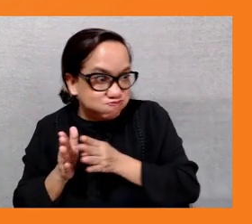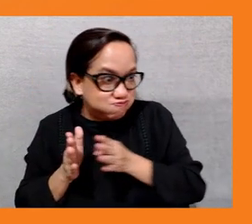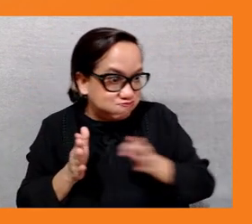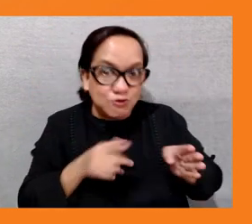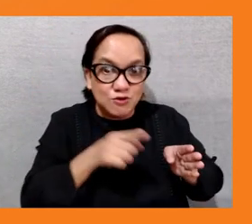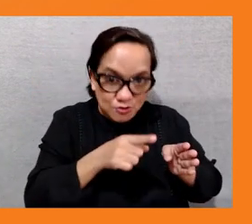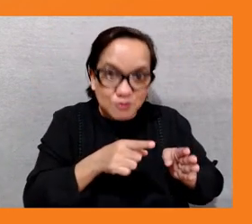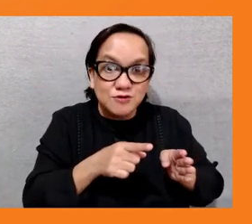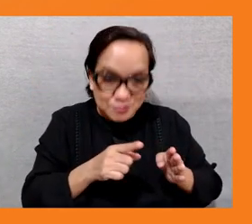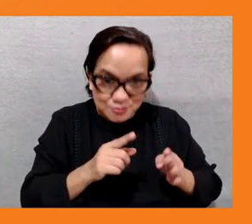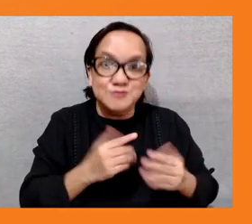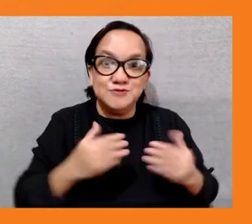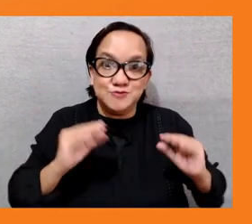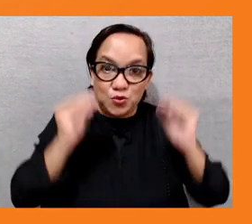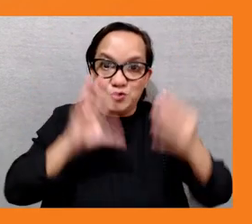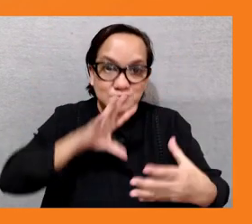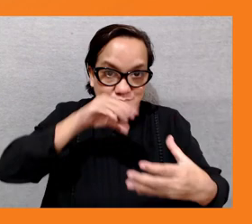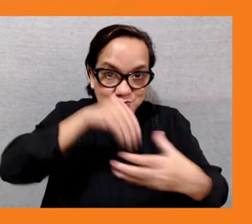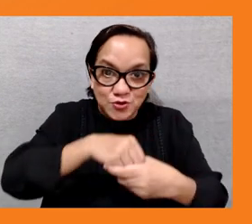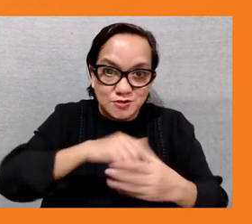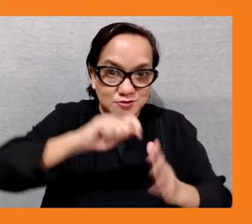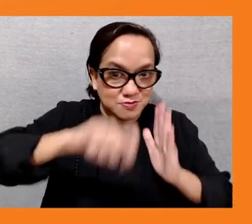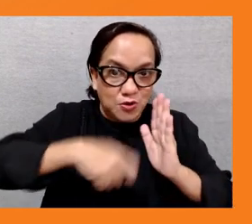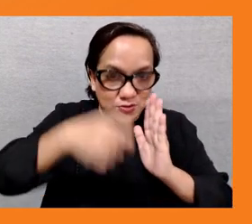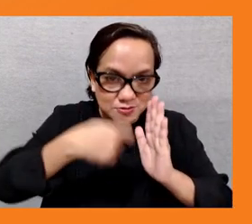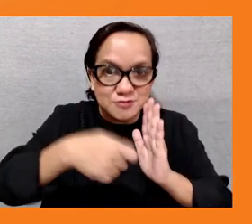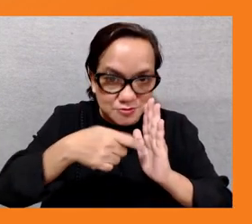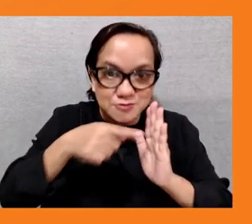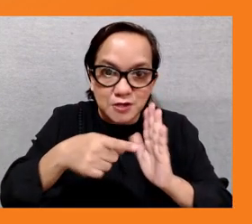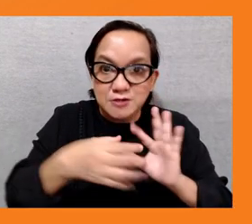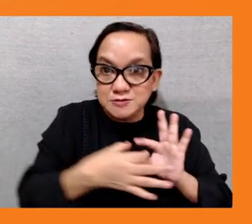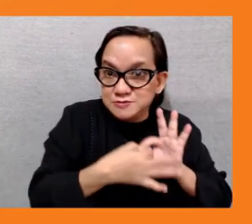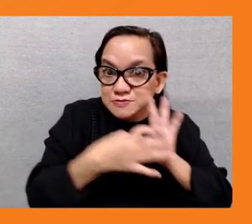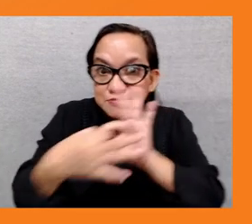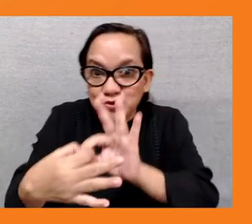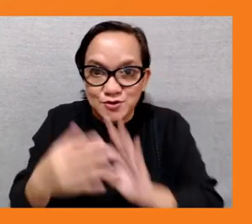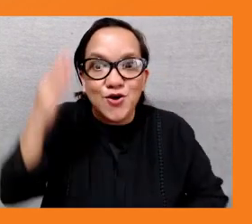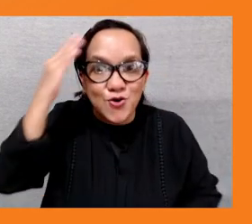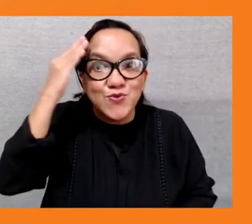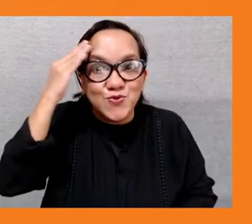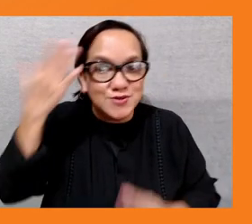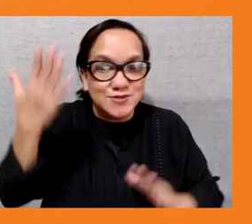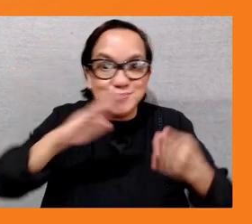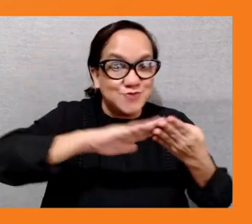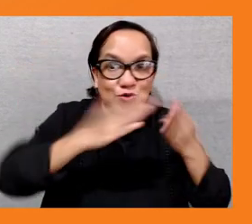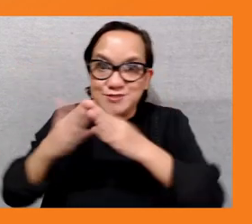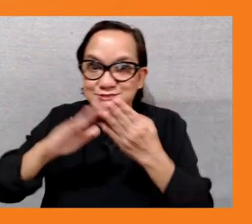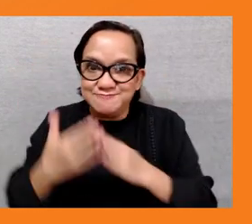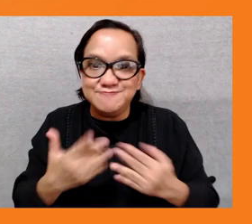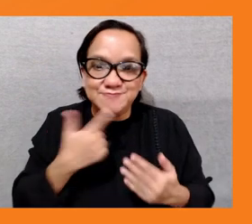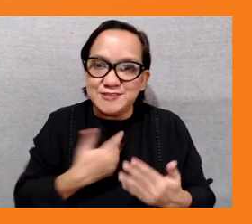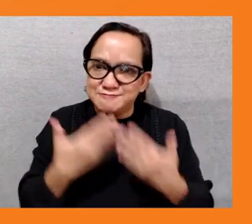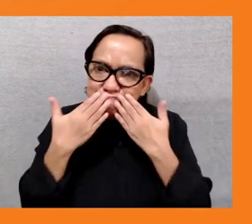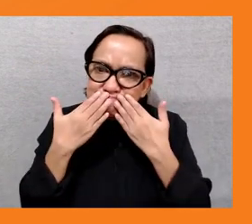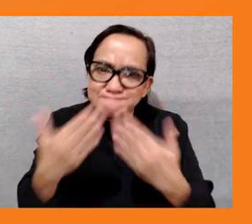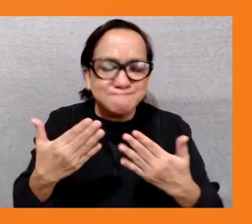and make it more relevant to the local context i thought that was great um simon that's a good point